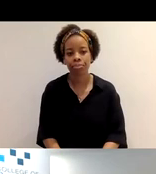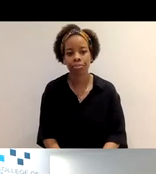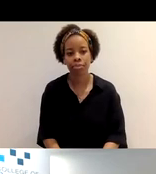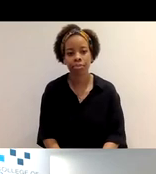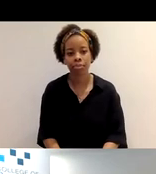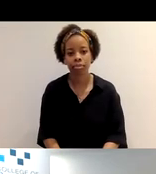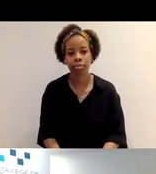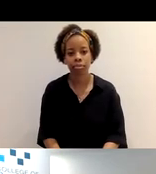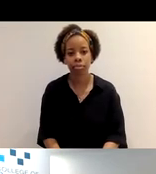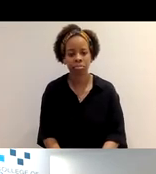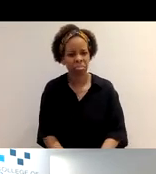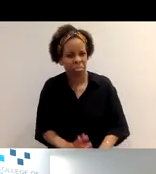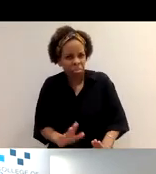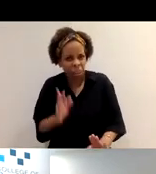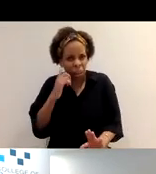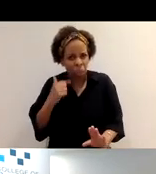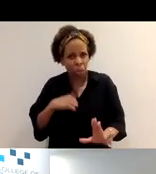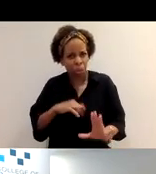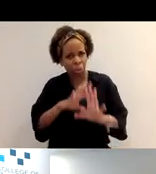And I think in a nutshell, that's it.